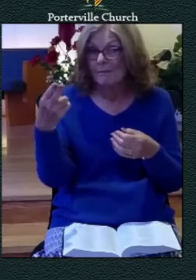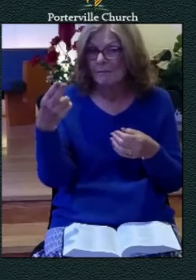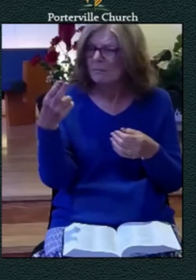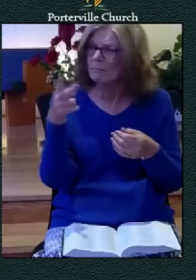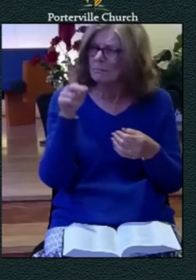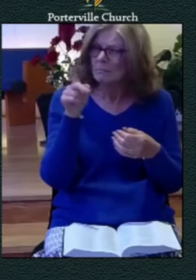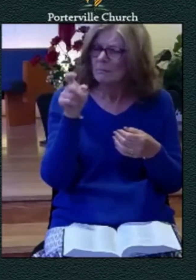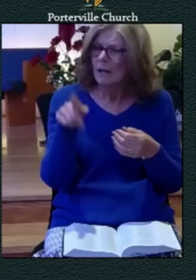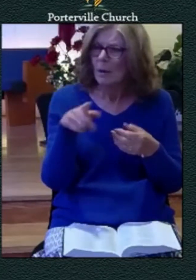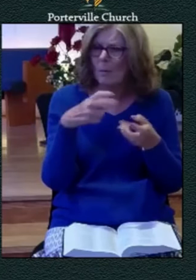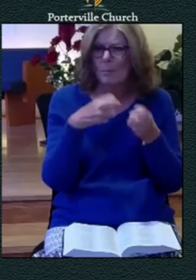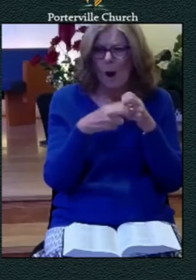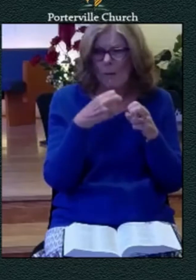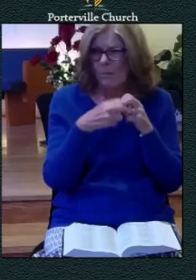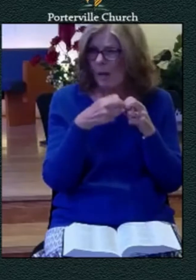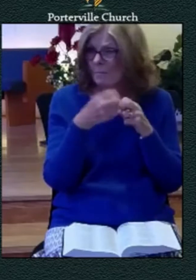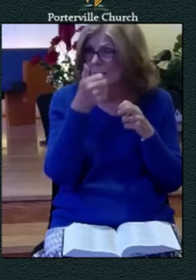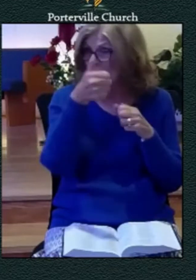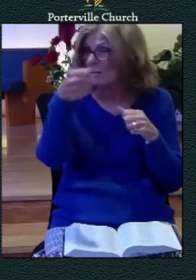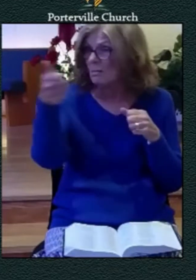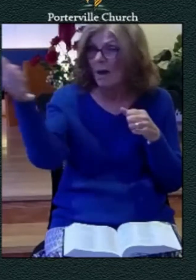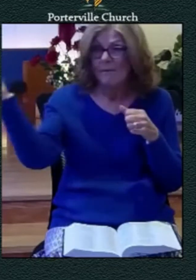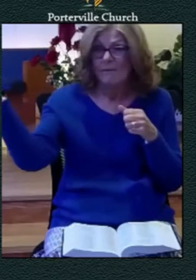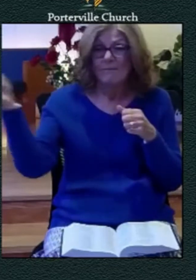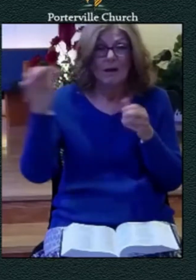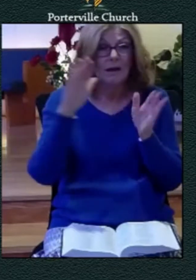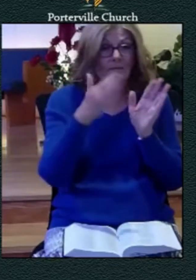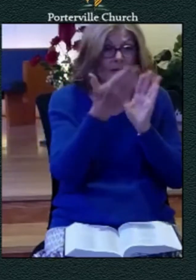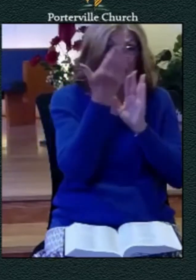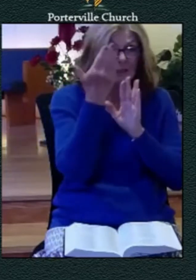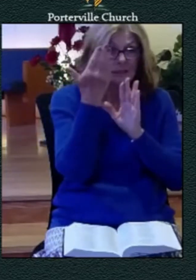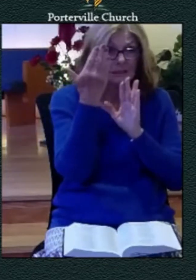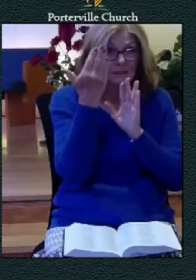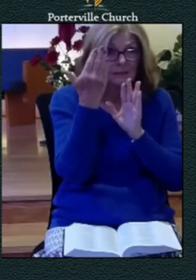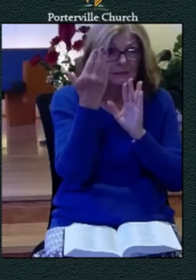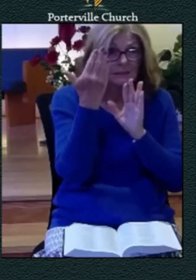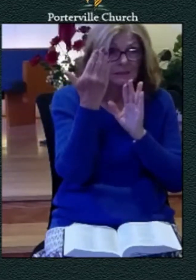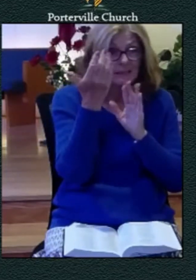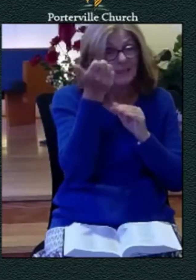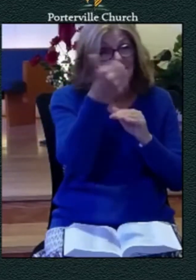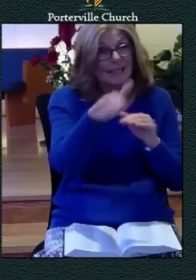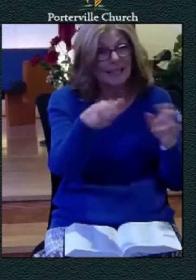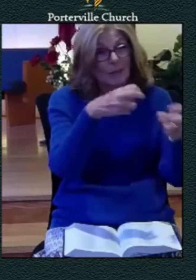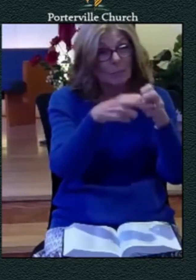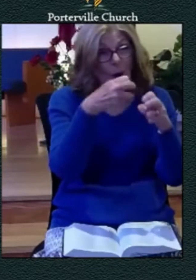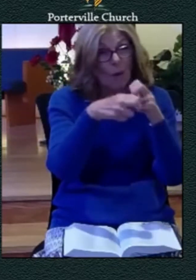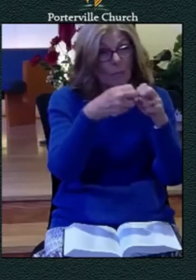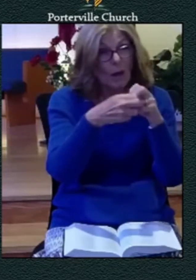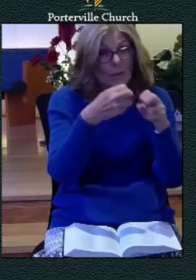that you have faced or is there any problem that you could ever face